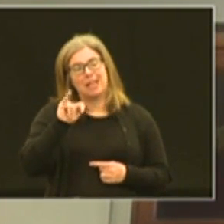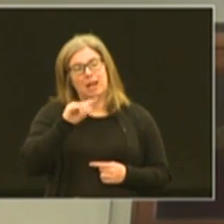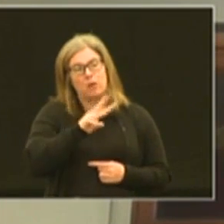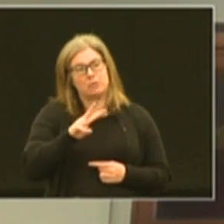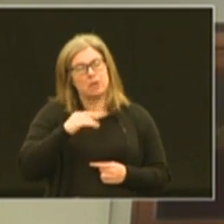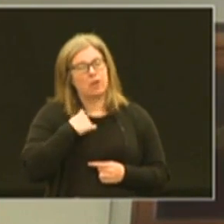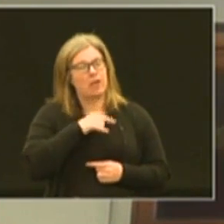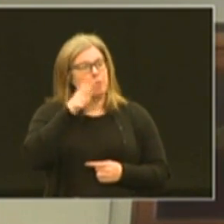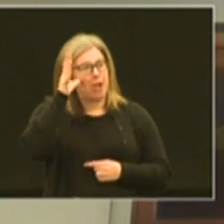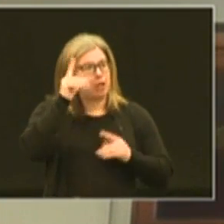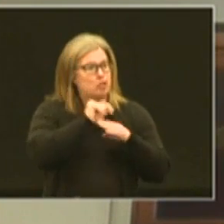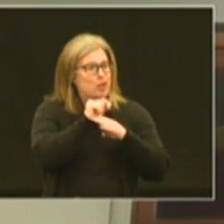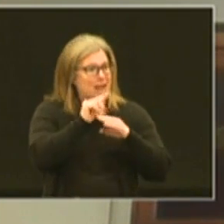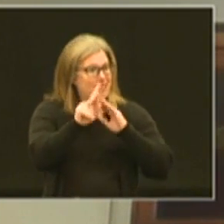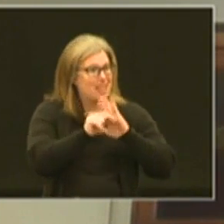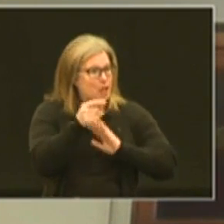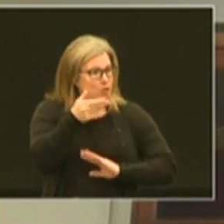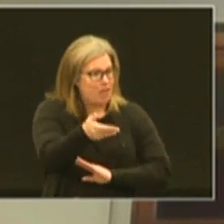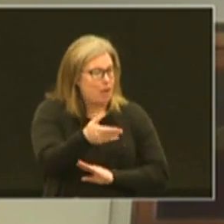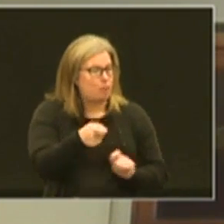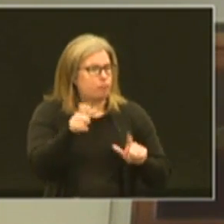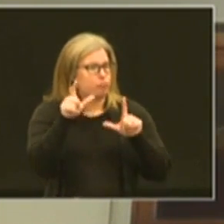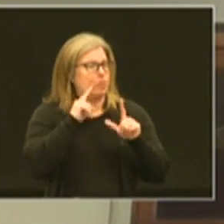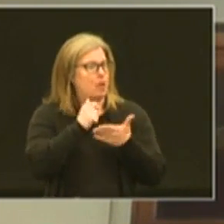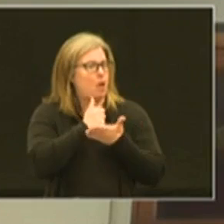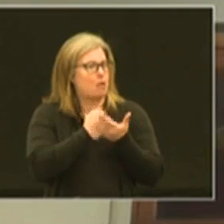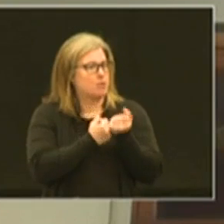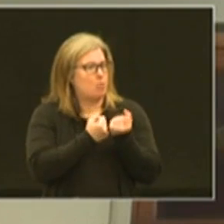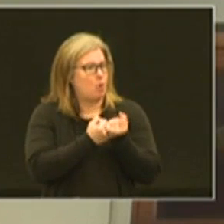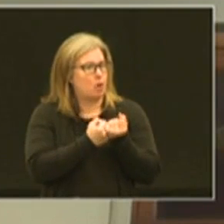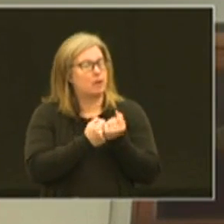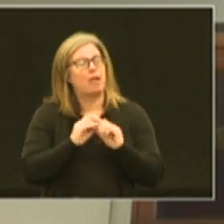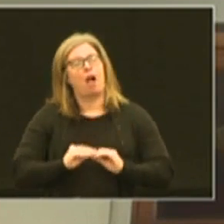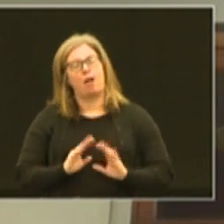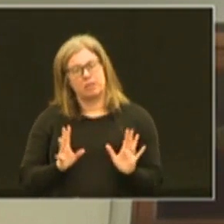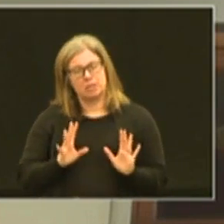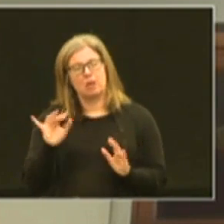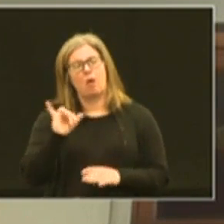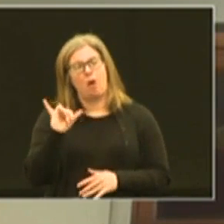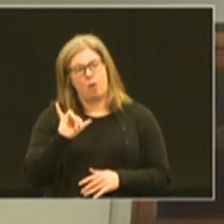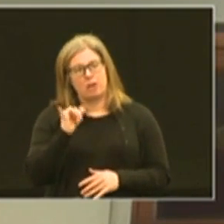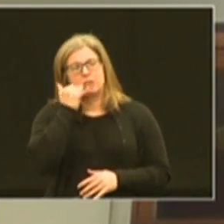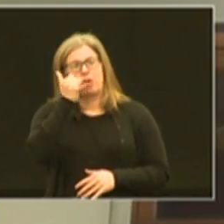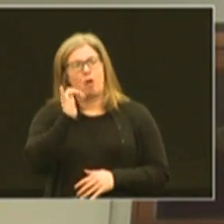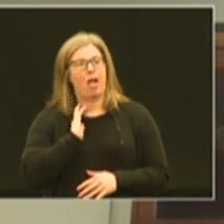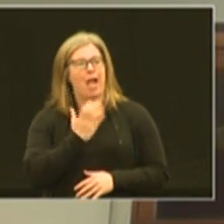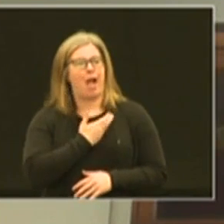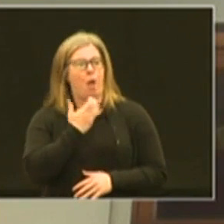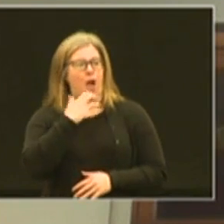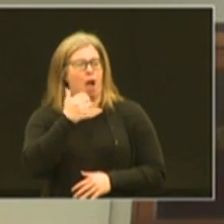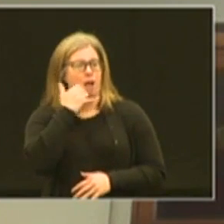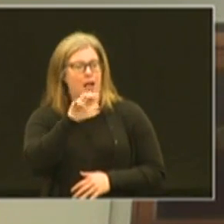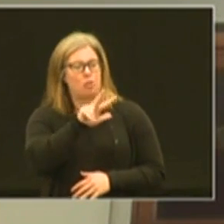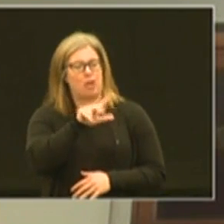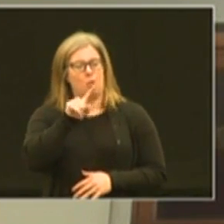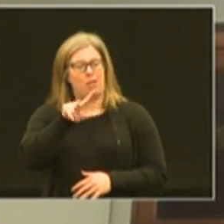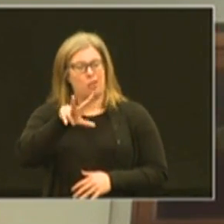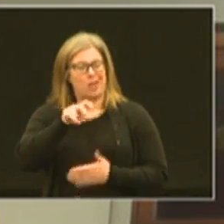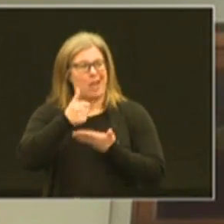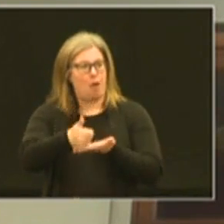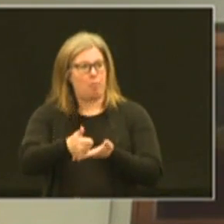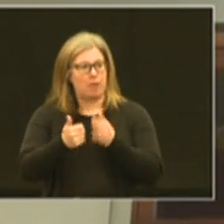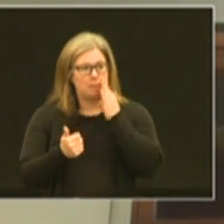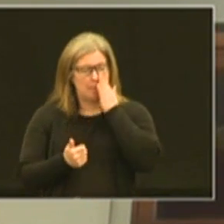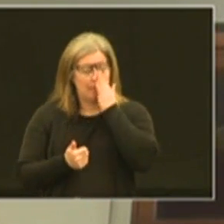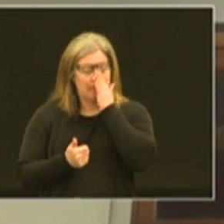we have parent training videos that can help support and then obviously you can always call our hotline 313 help